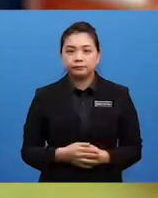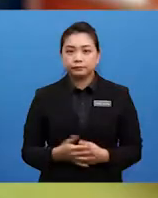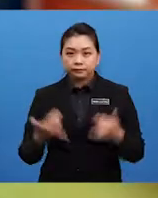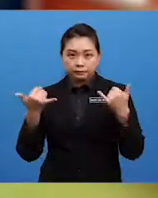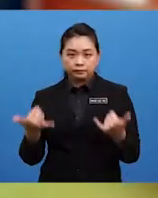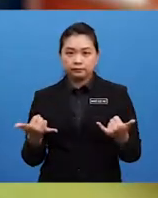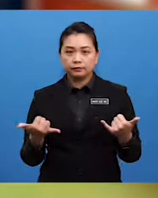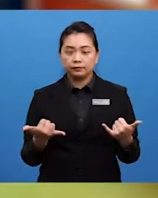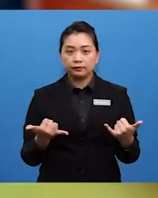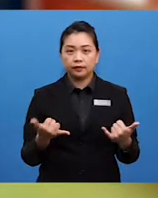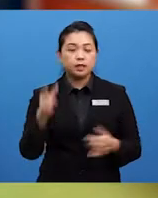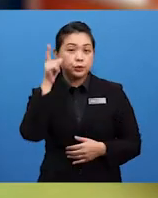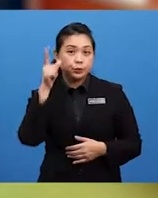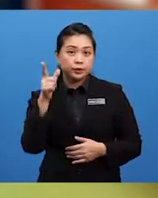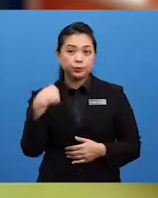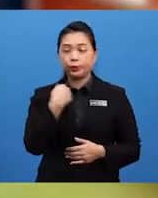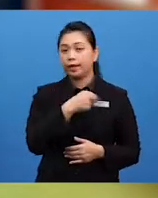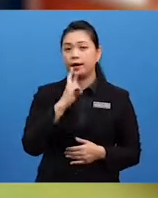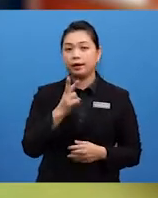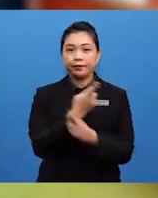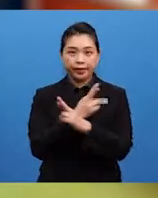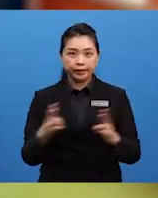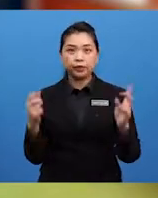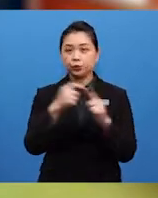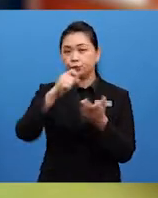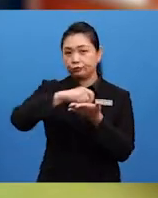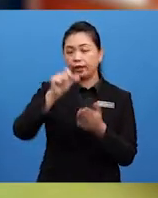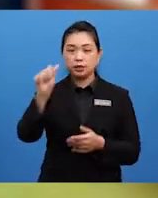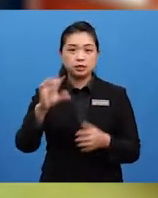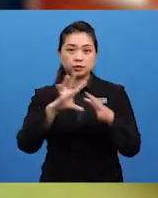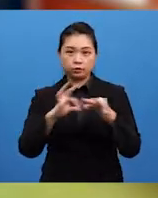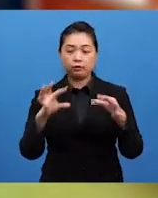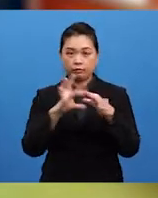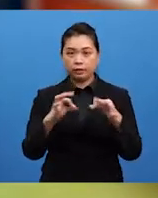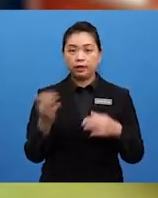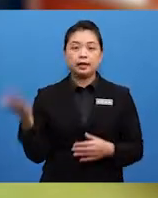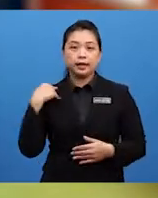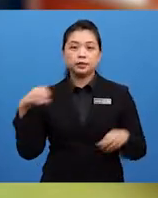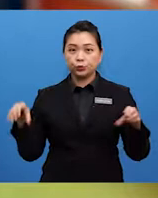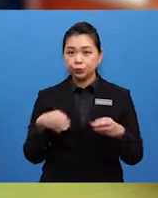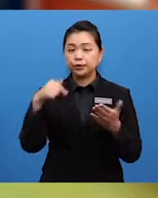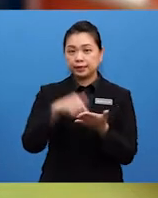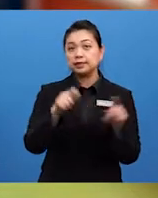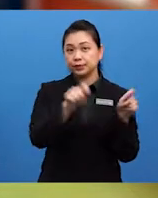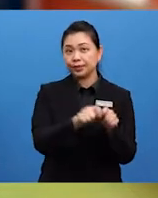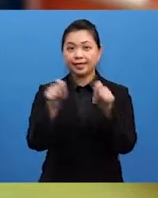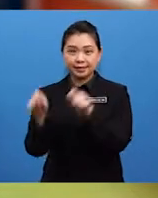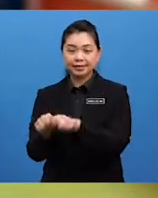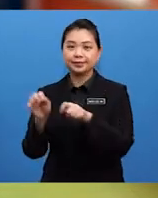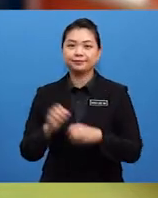Now, it looks like we are ready to write a story. Let's do this together.